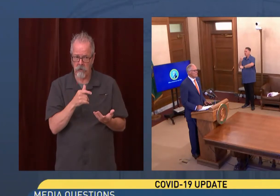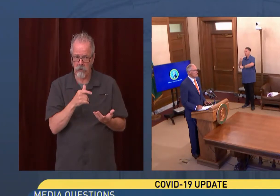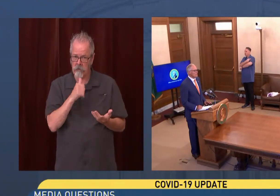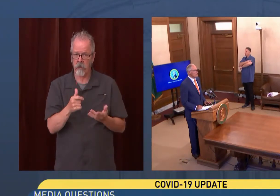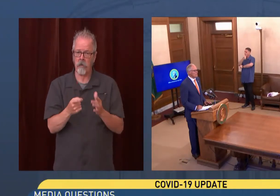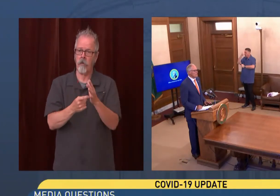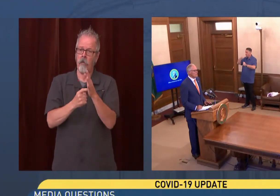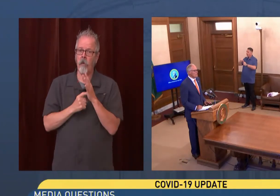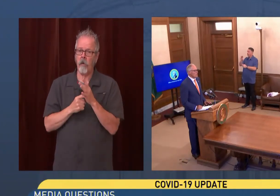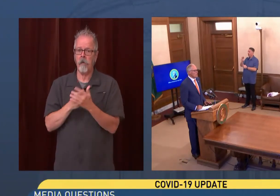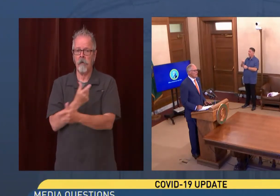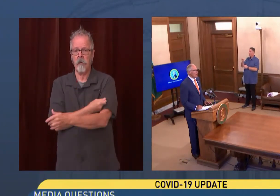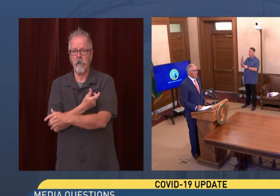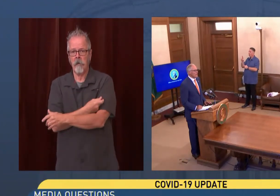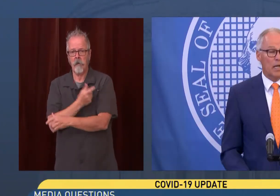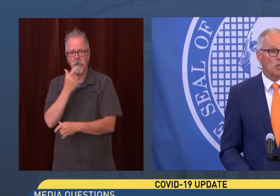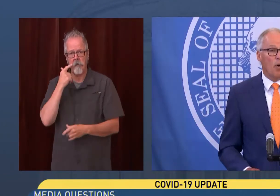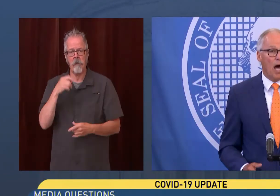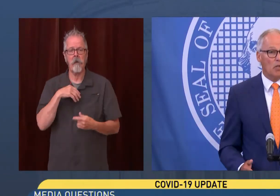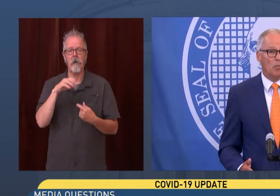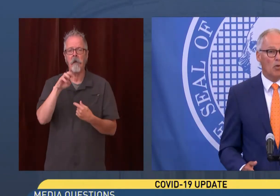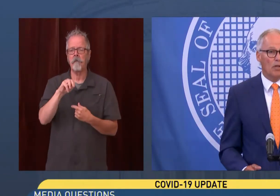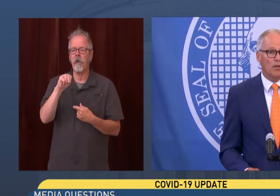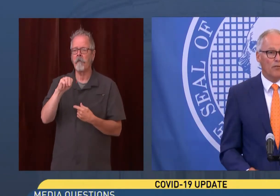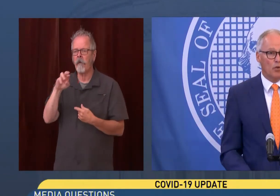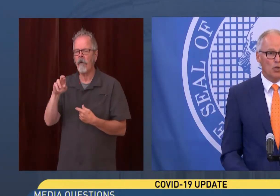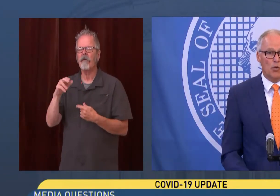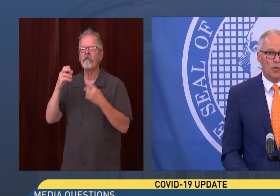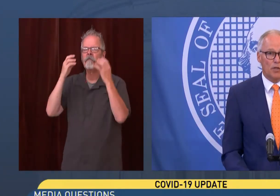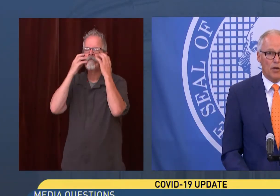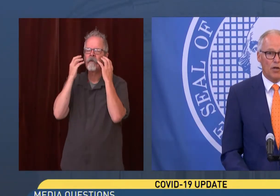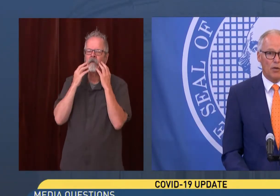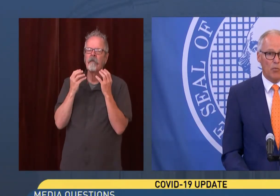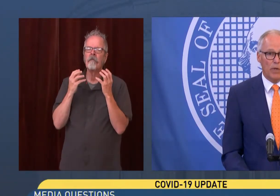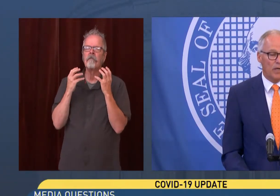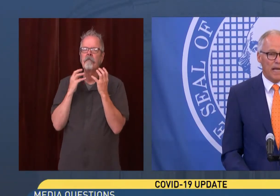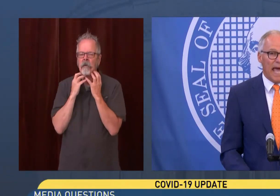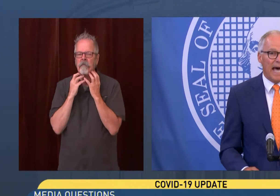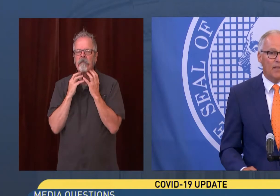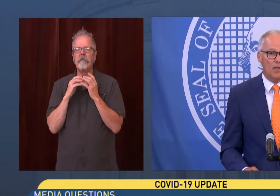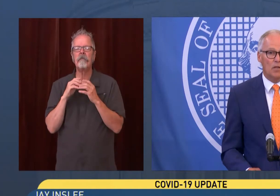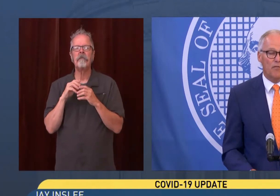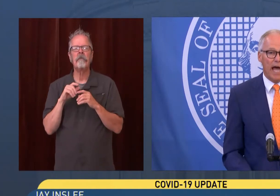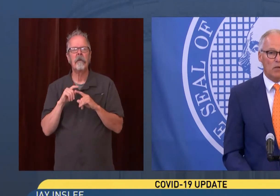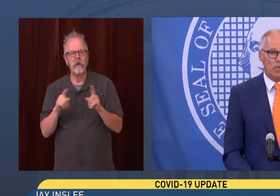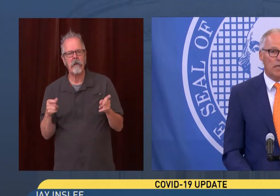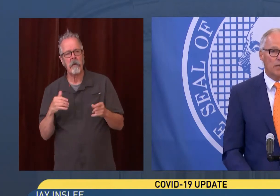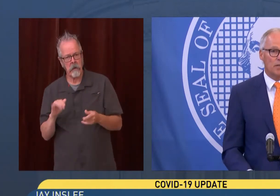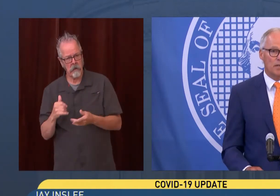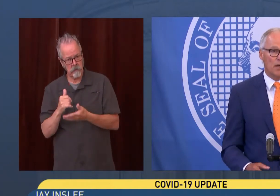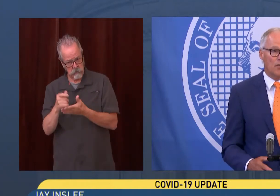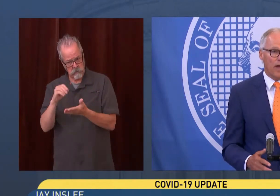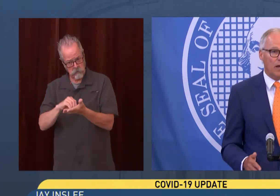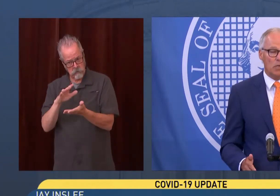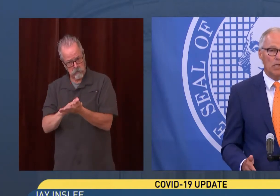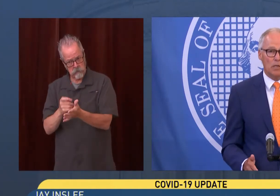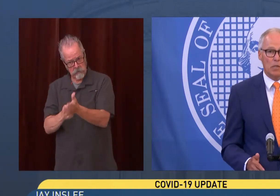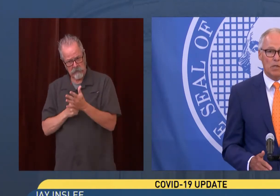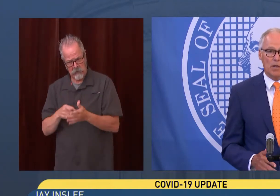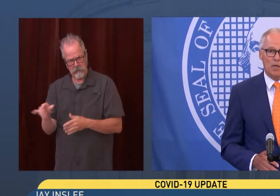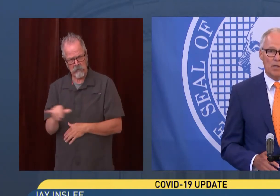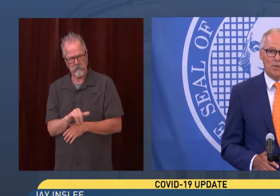mumps in the state? It is possible in the future that there could, we could add this vaccine to the other